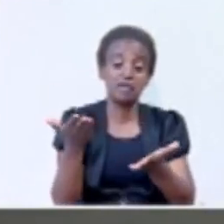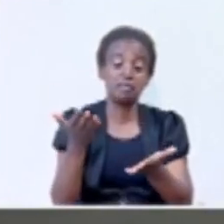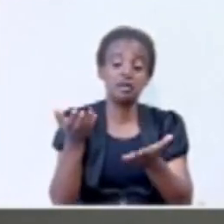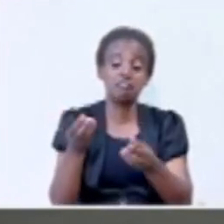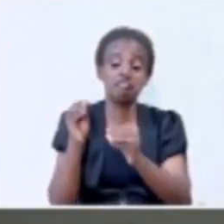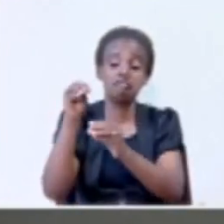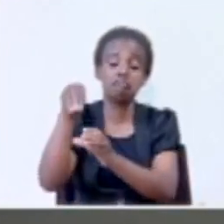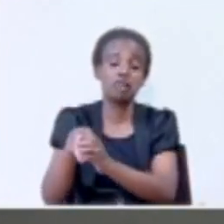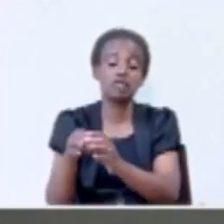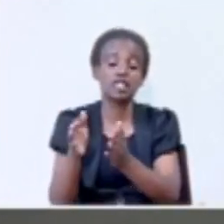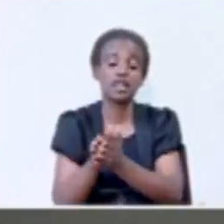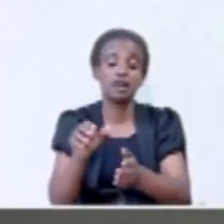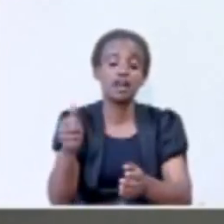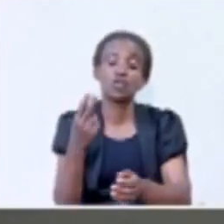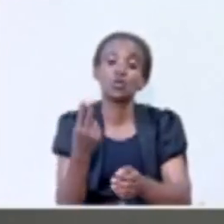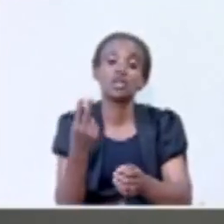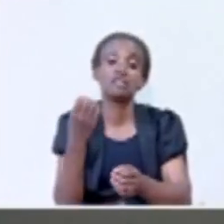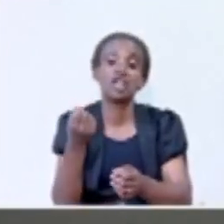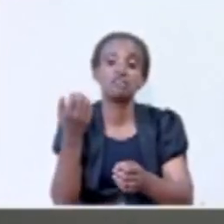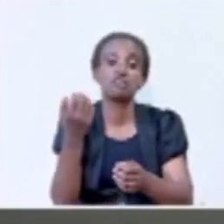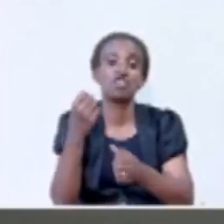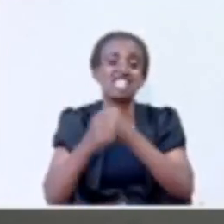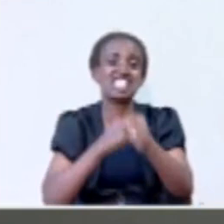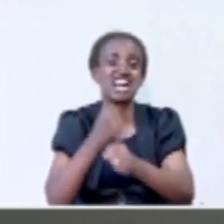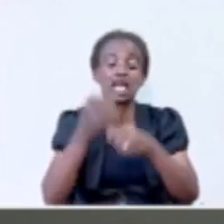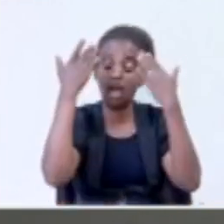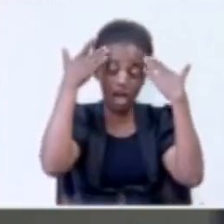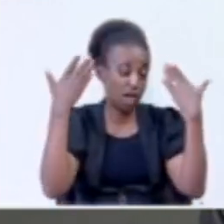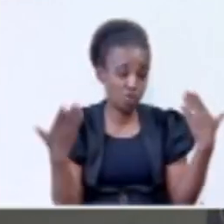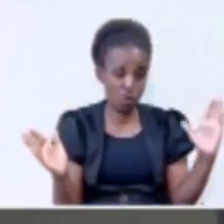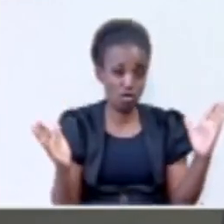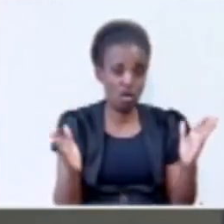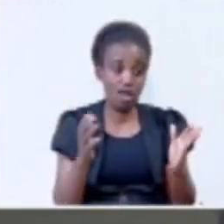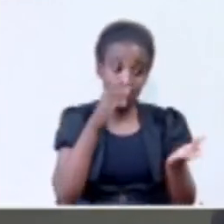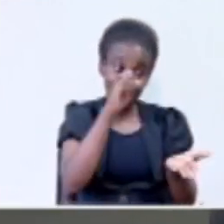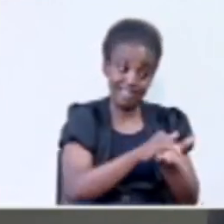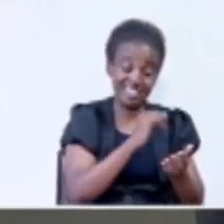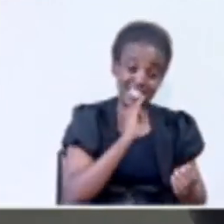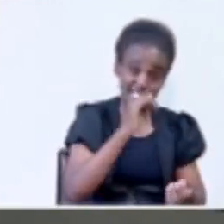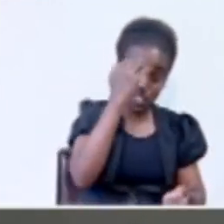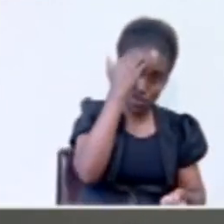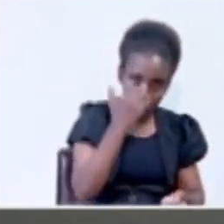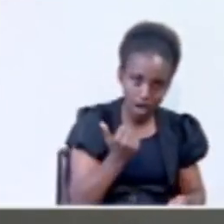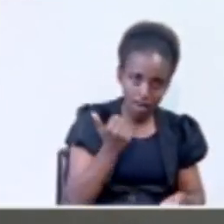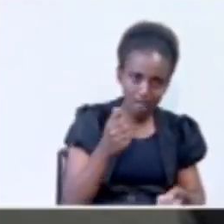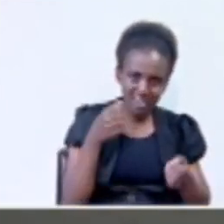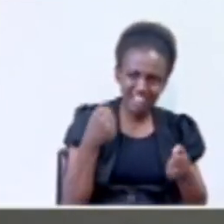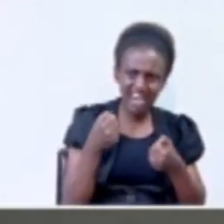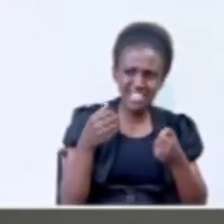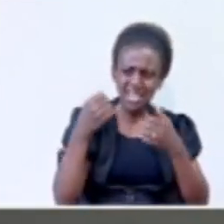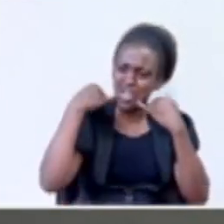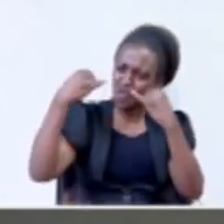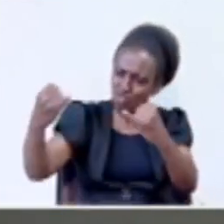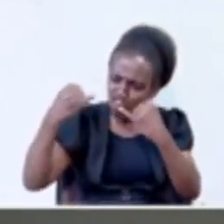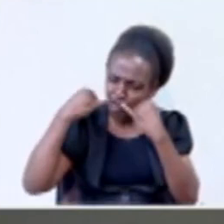another 25 years. I don't know. And that's why they are putting pressure on them